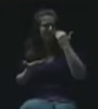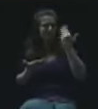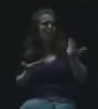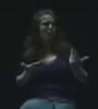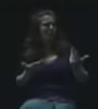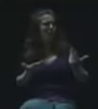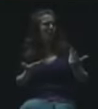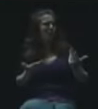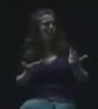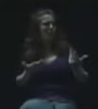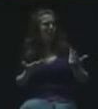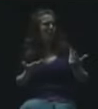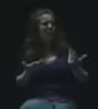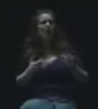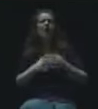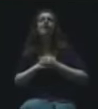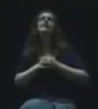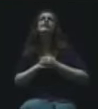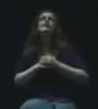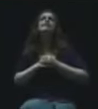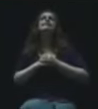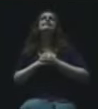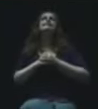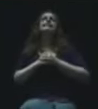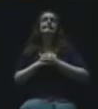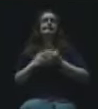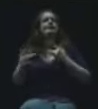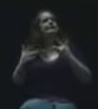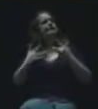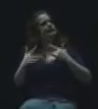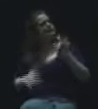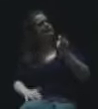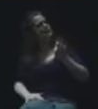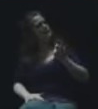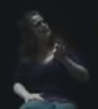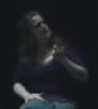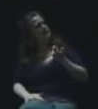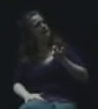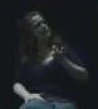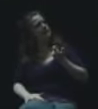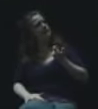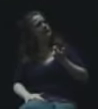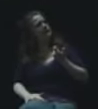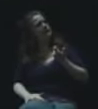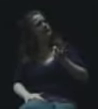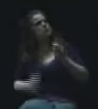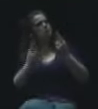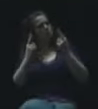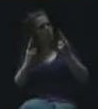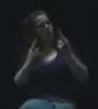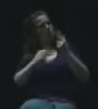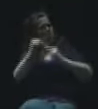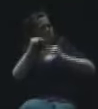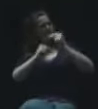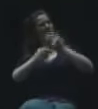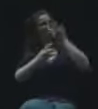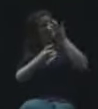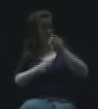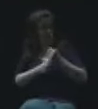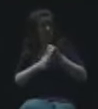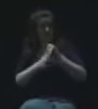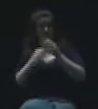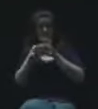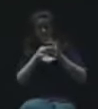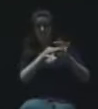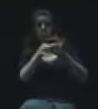board. So I'm concerned a little bit, and I hope that we can build trust among our